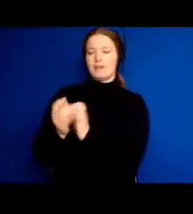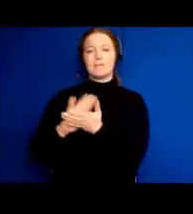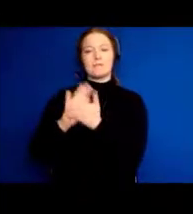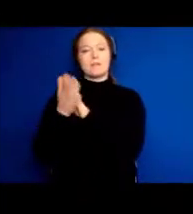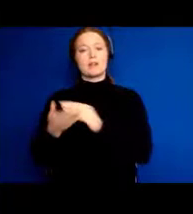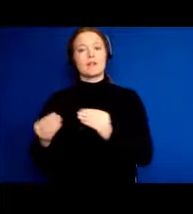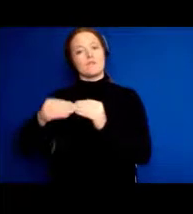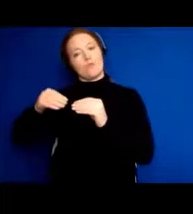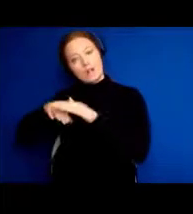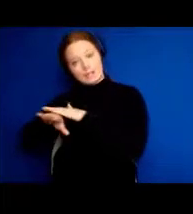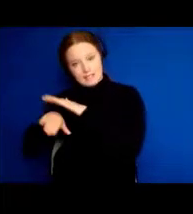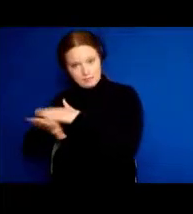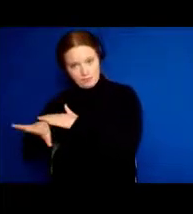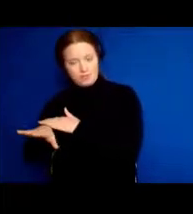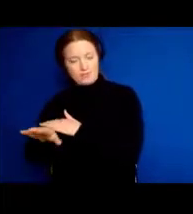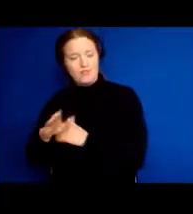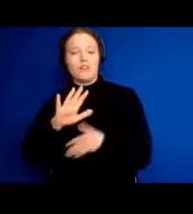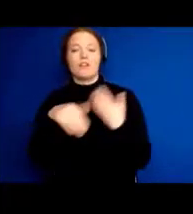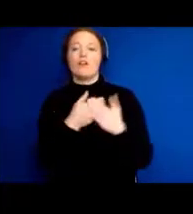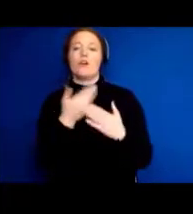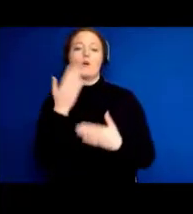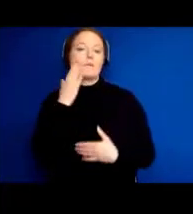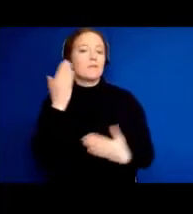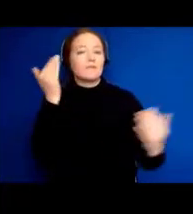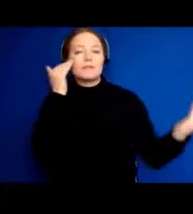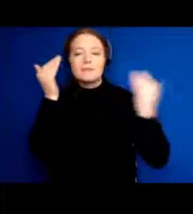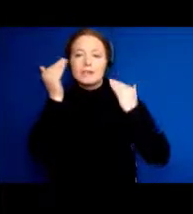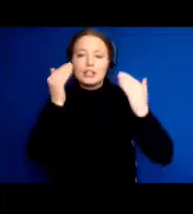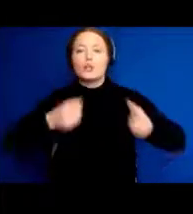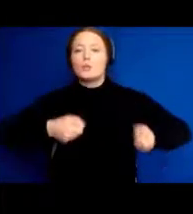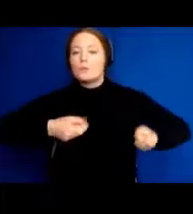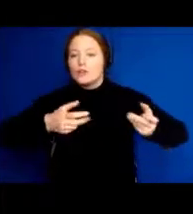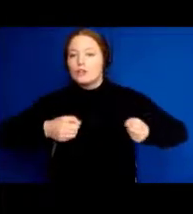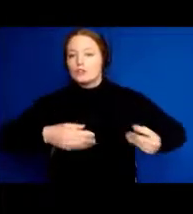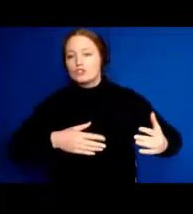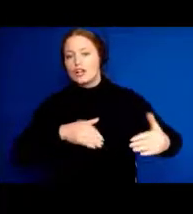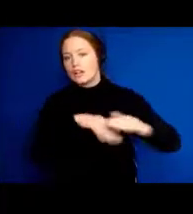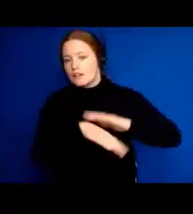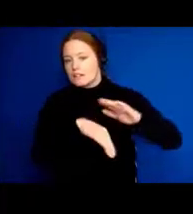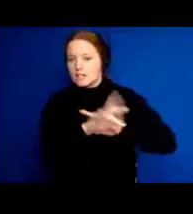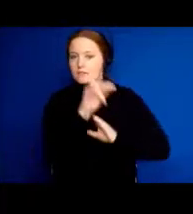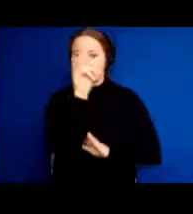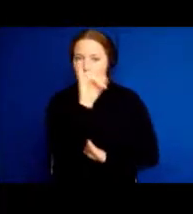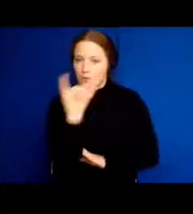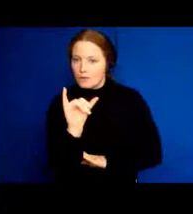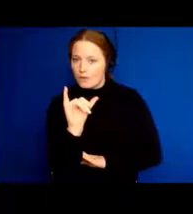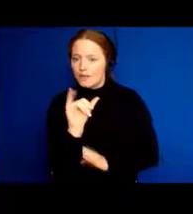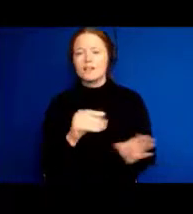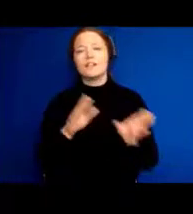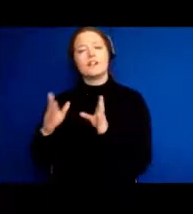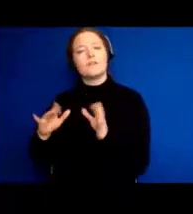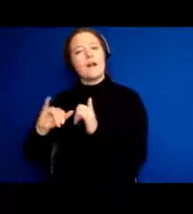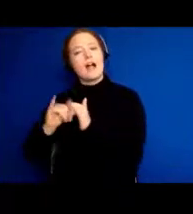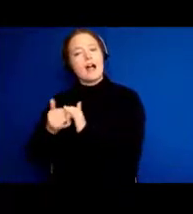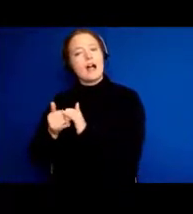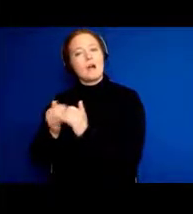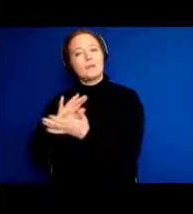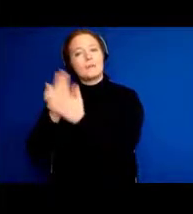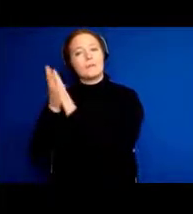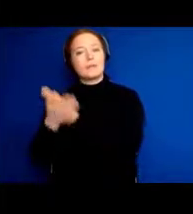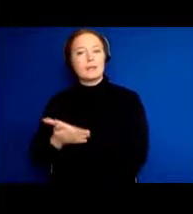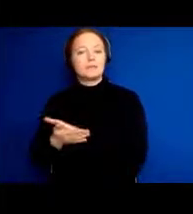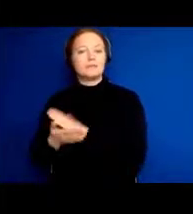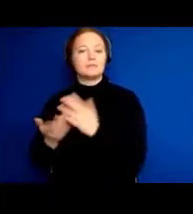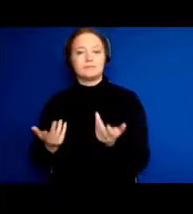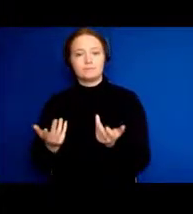have ramps for wheelchairs or you'd have elevators for wheelchairs. But how do we actually make the world easier for you